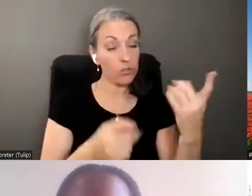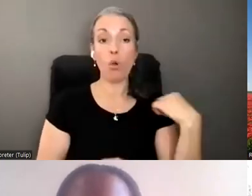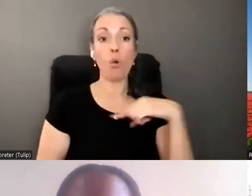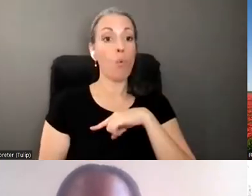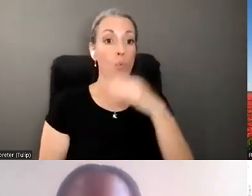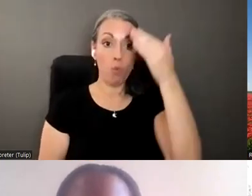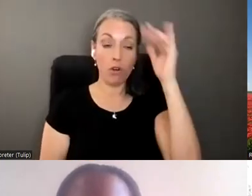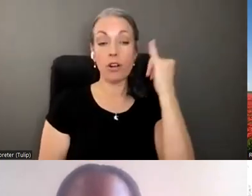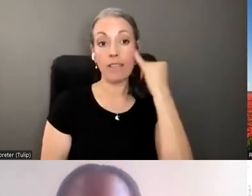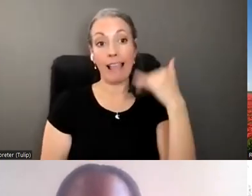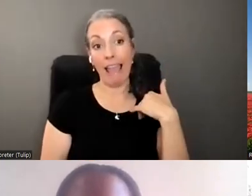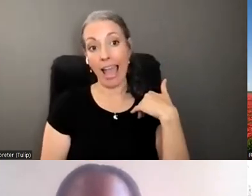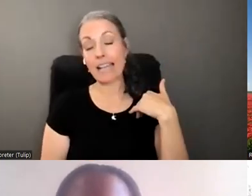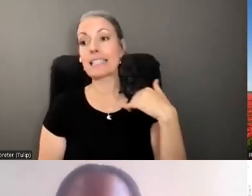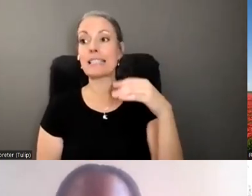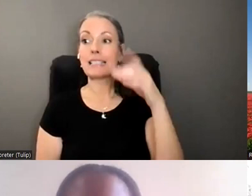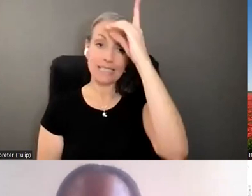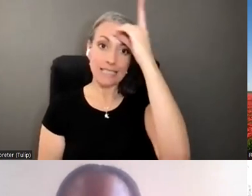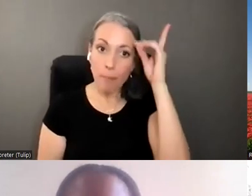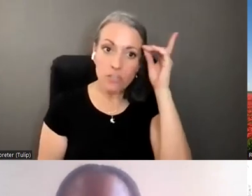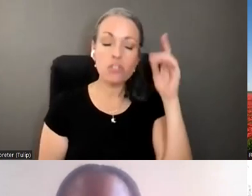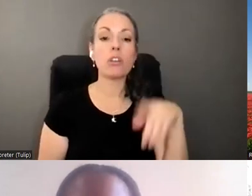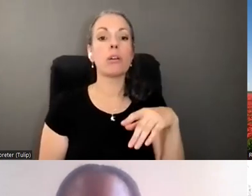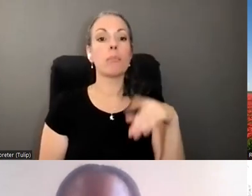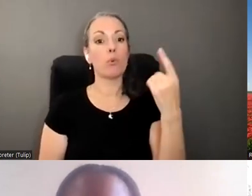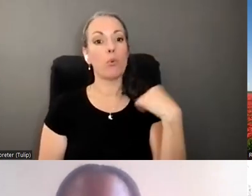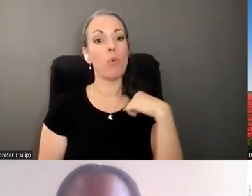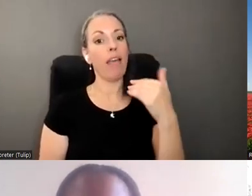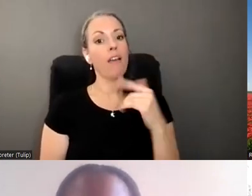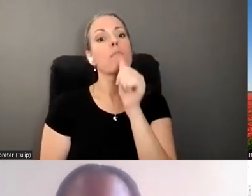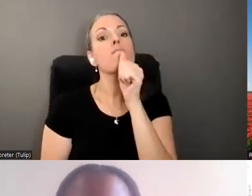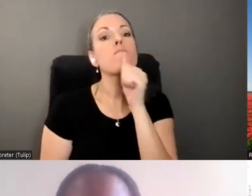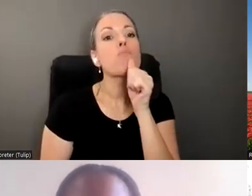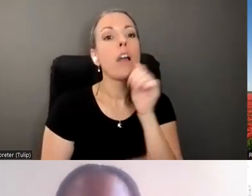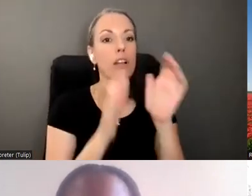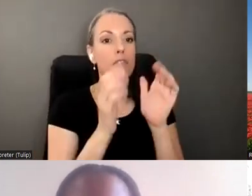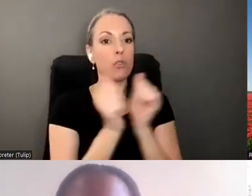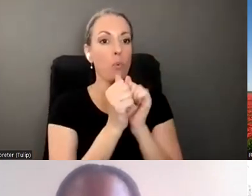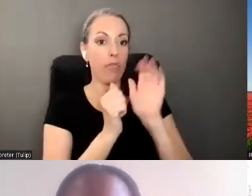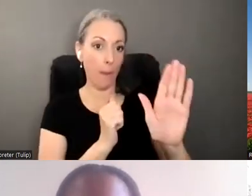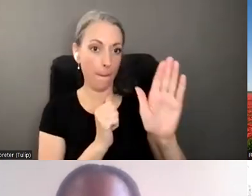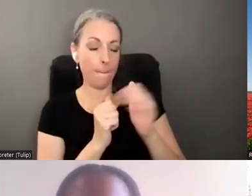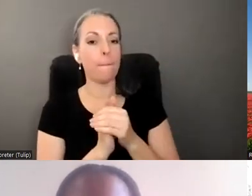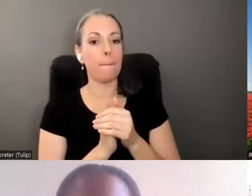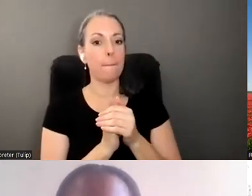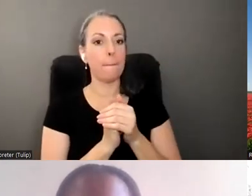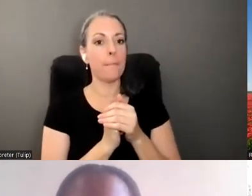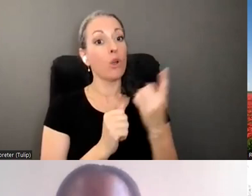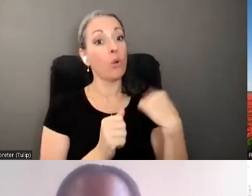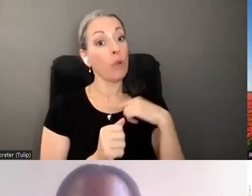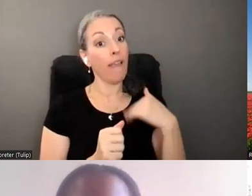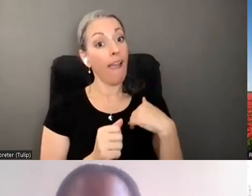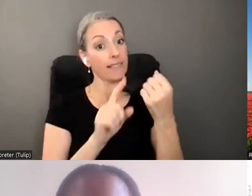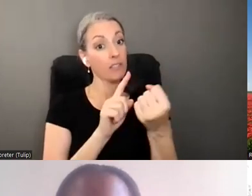whether he has dementia, but we want to be able to have a private conversation with him. And we, you know, we've had